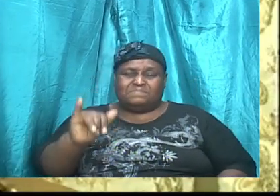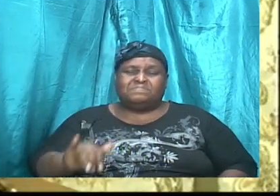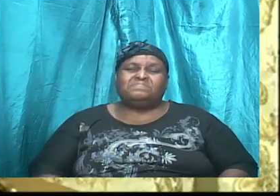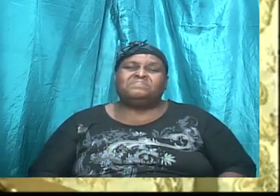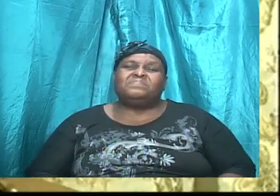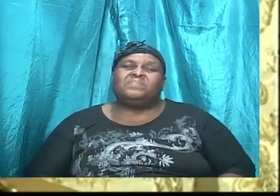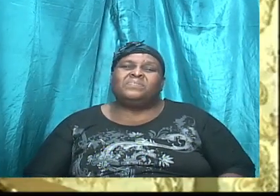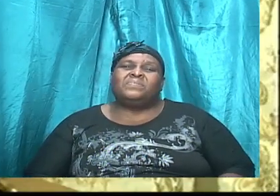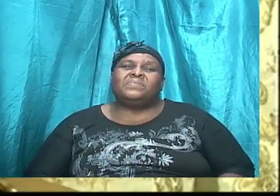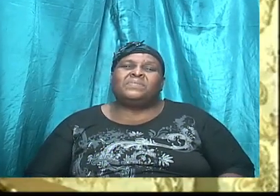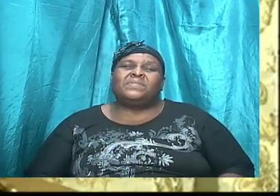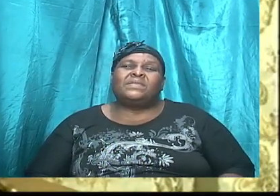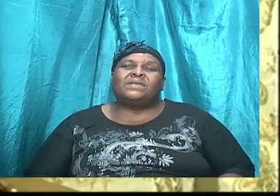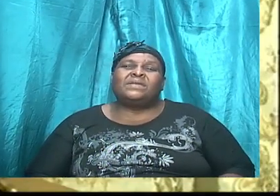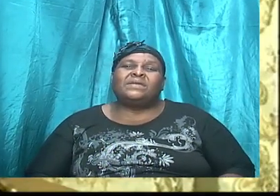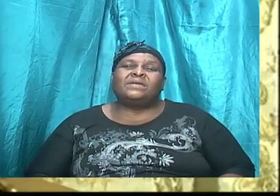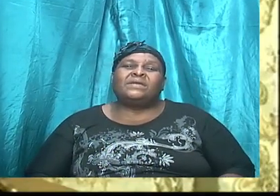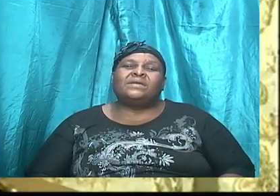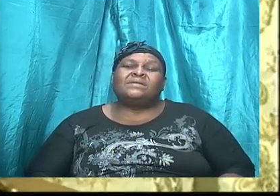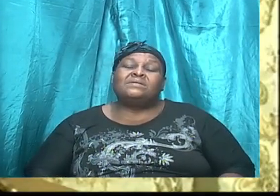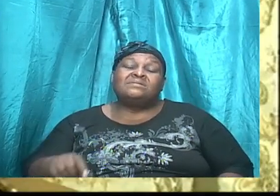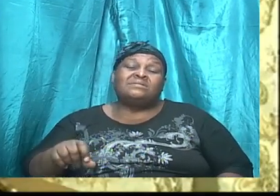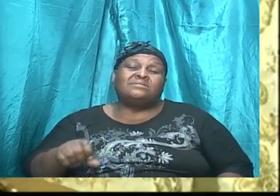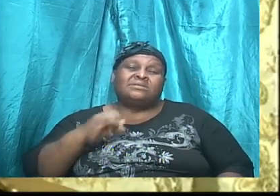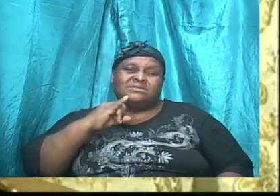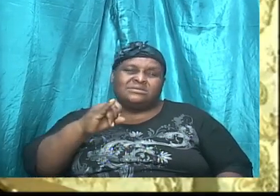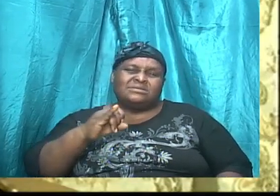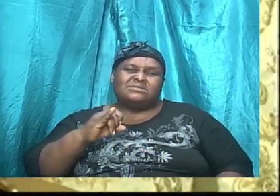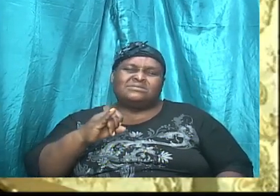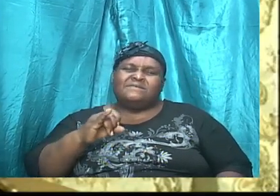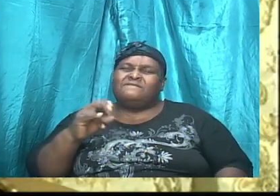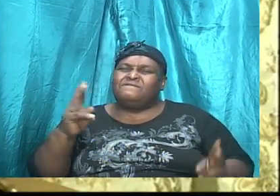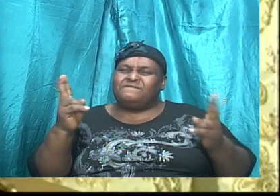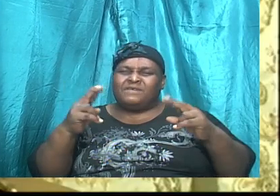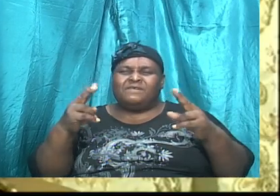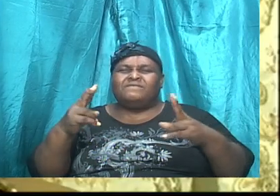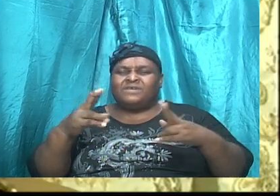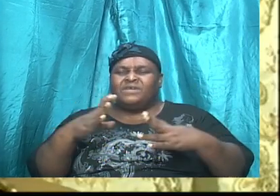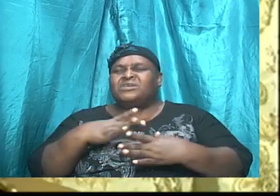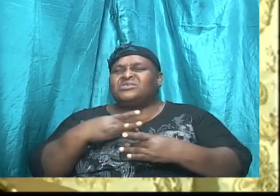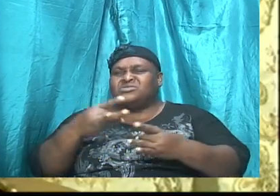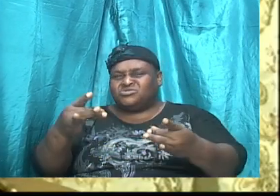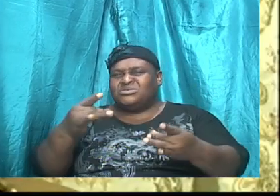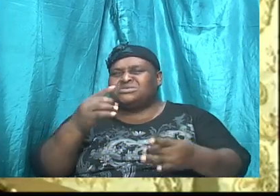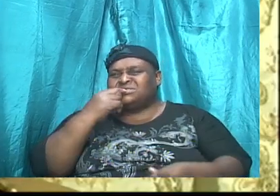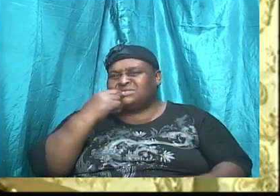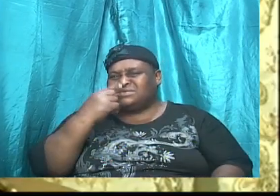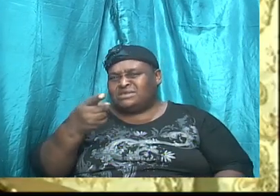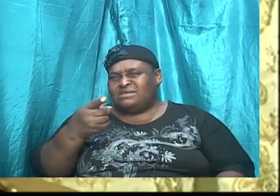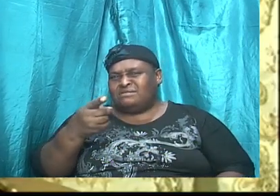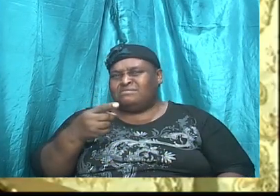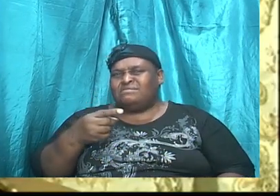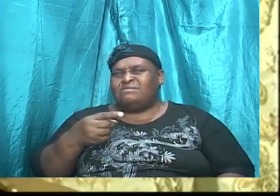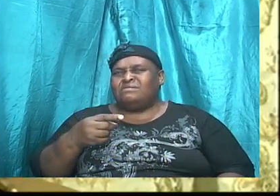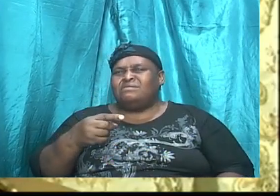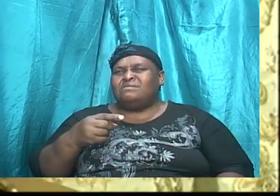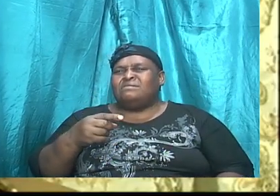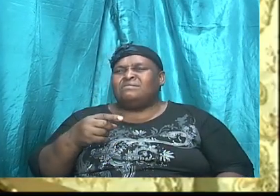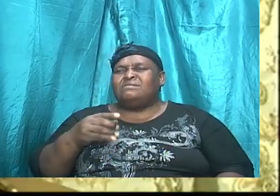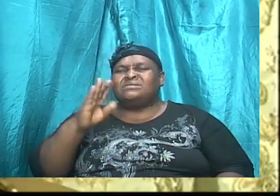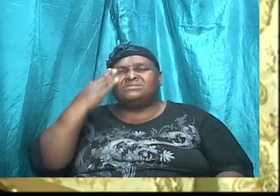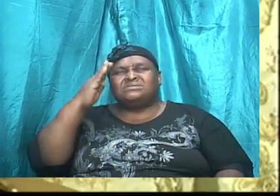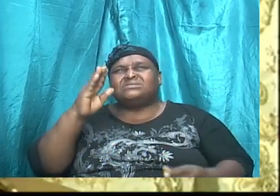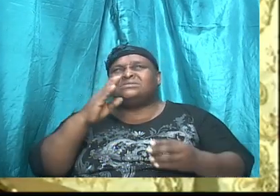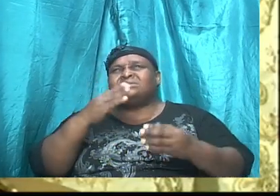And this is a very powerful statement. And as it seeks to bring glory to God,